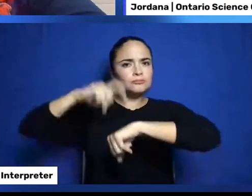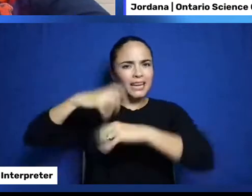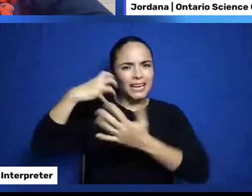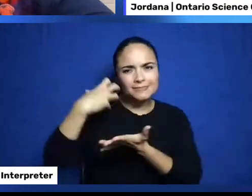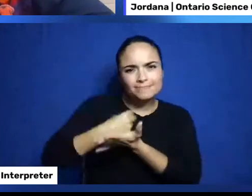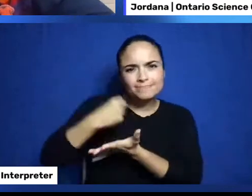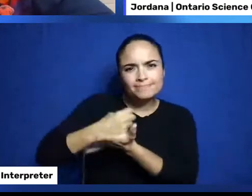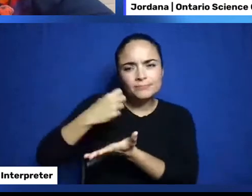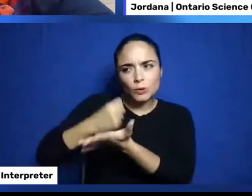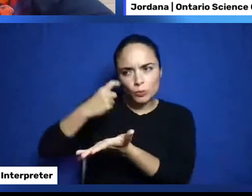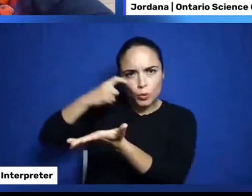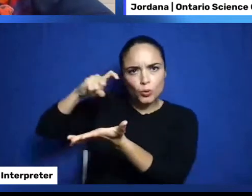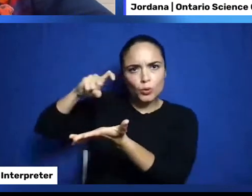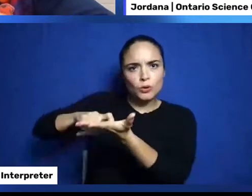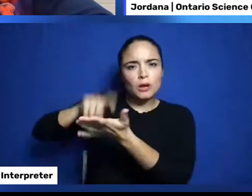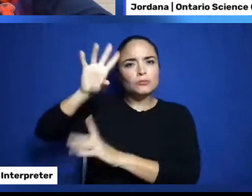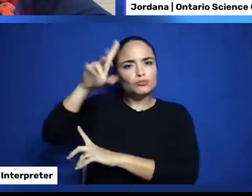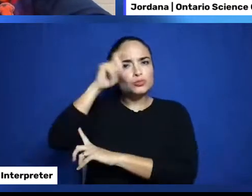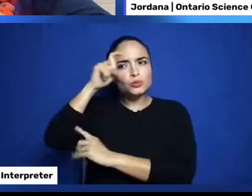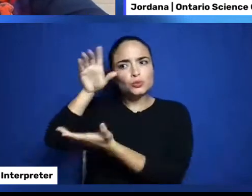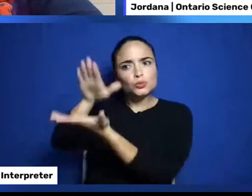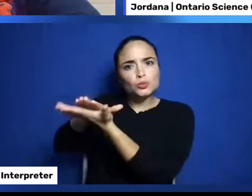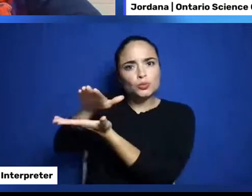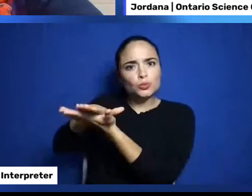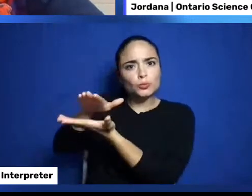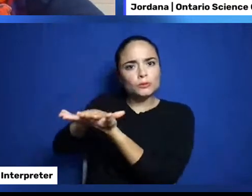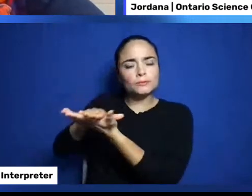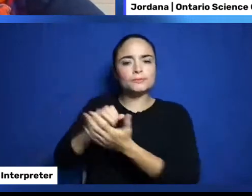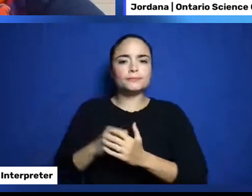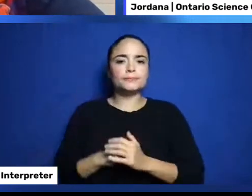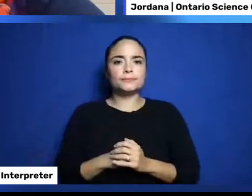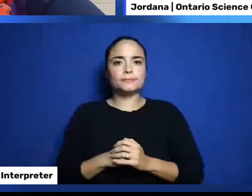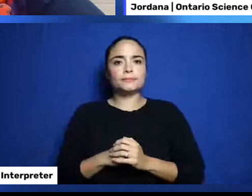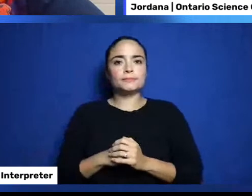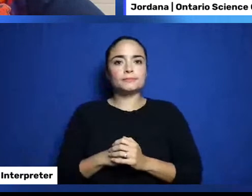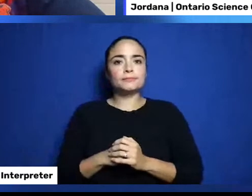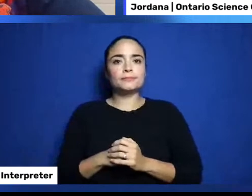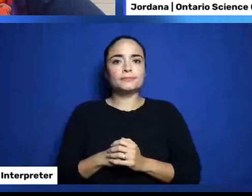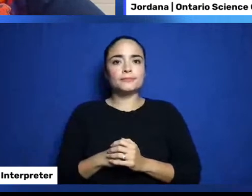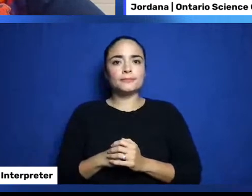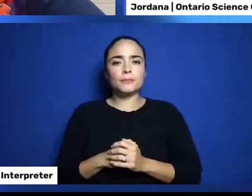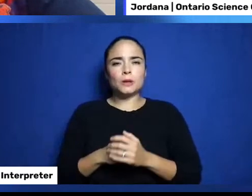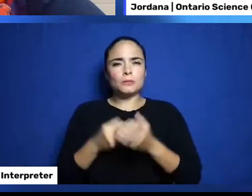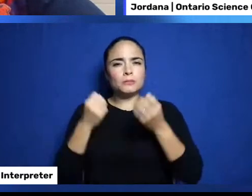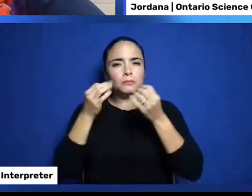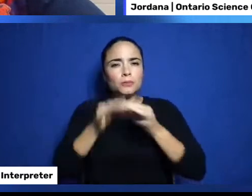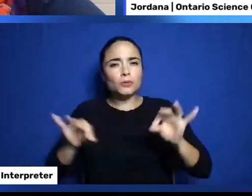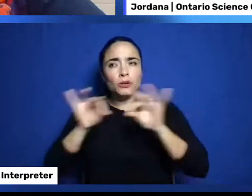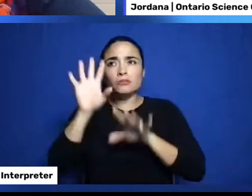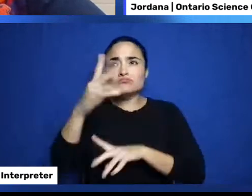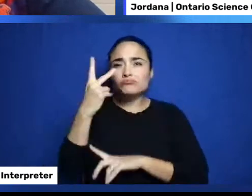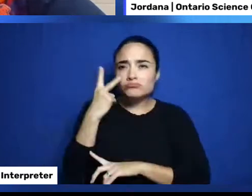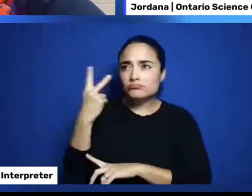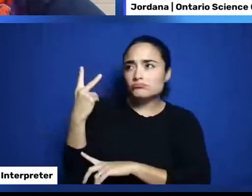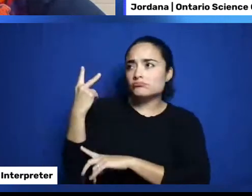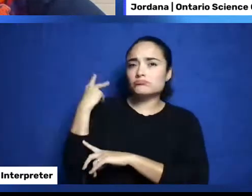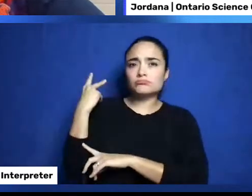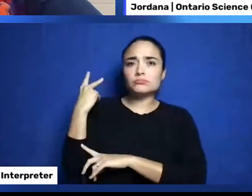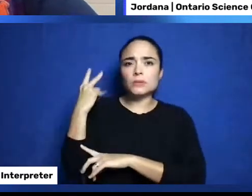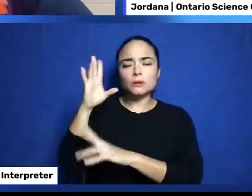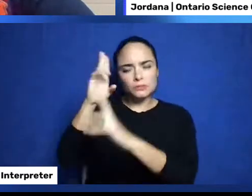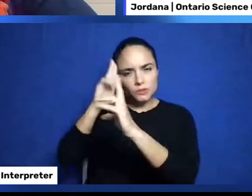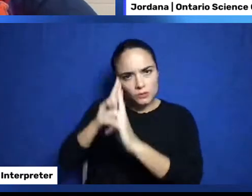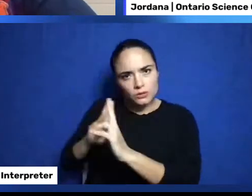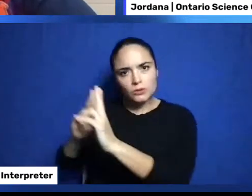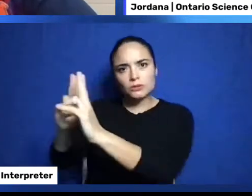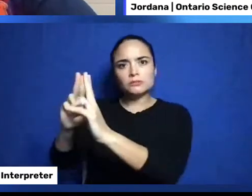and learn from past, sorry, from the past, is one of the ways we can begin to honor those who are lost and the survivors,